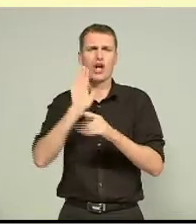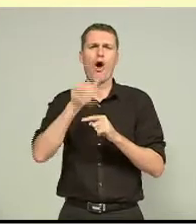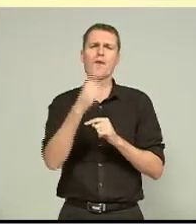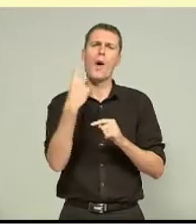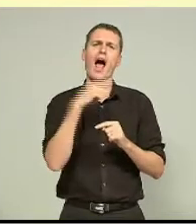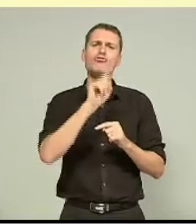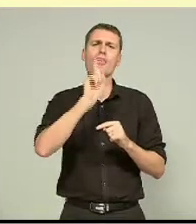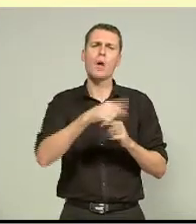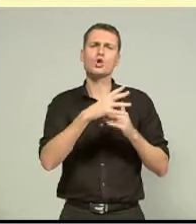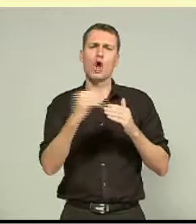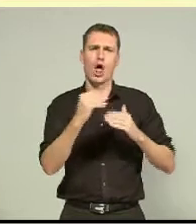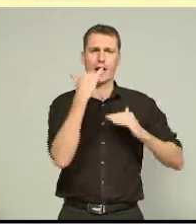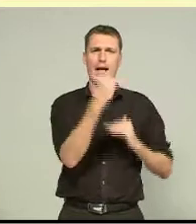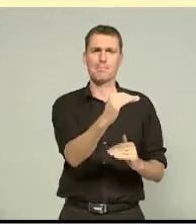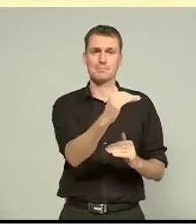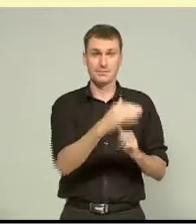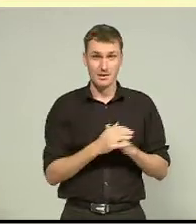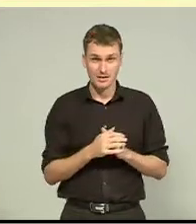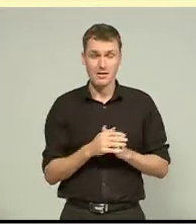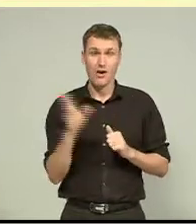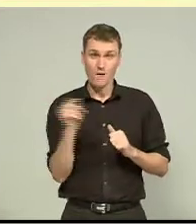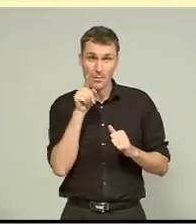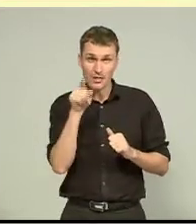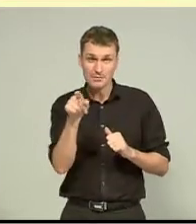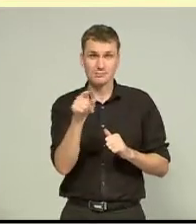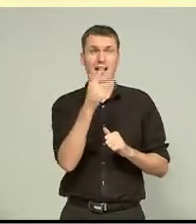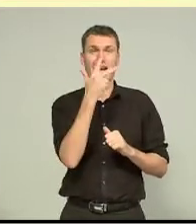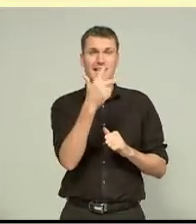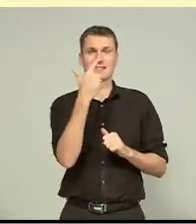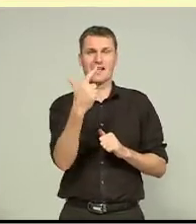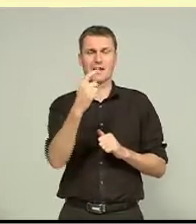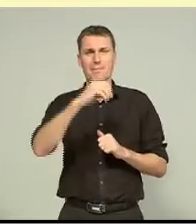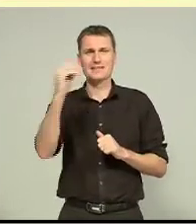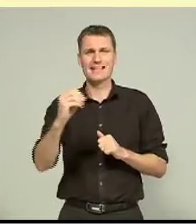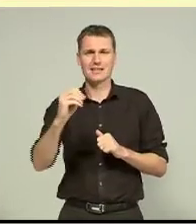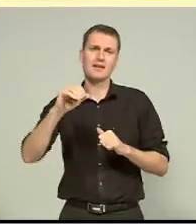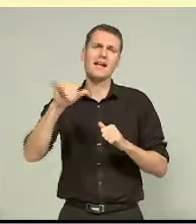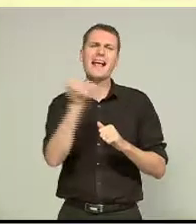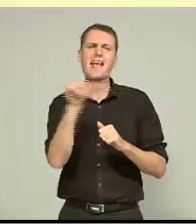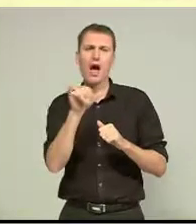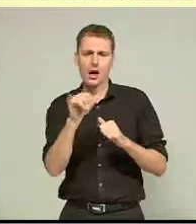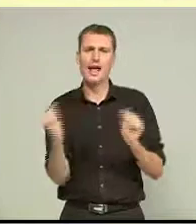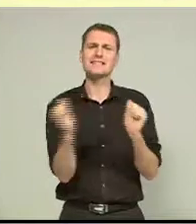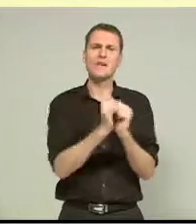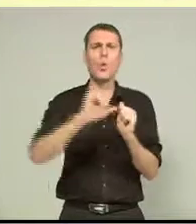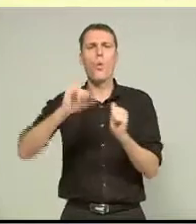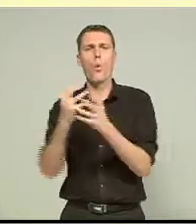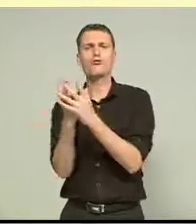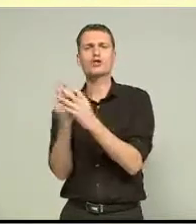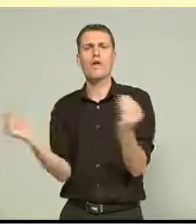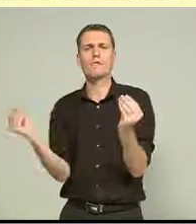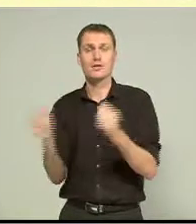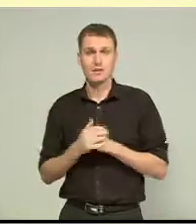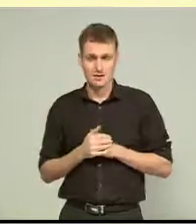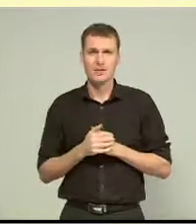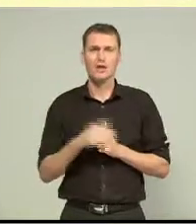cap, and of those, 87% are now either settled or resolved. All costs of the court would